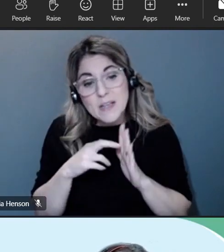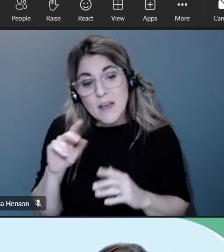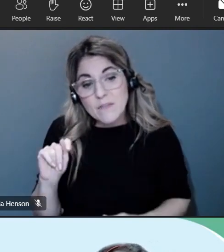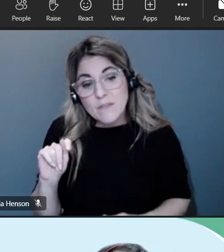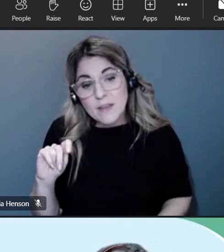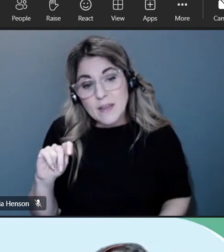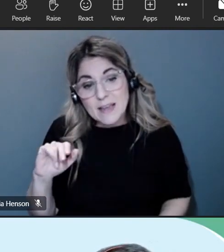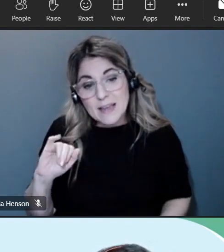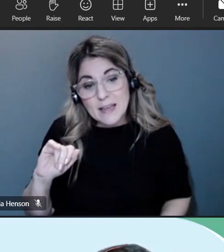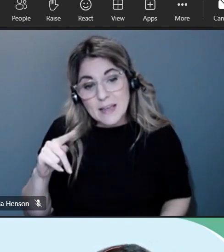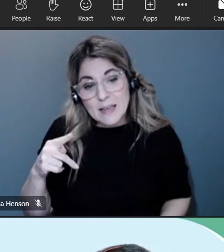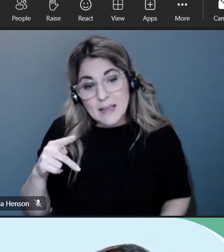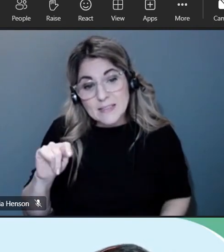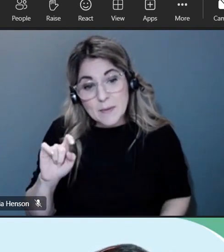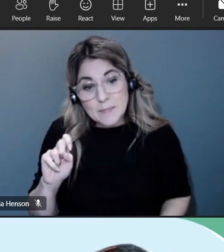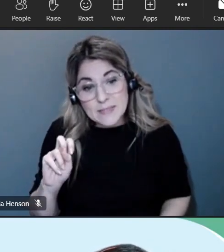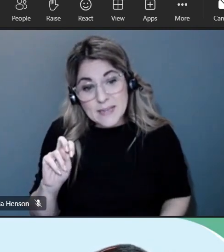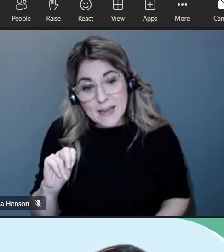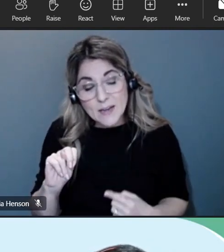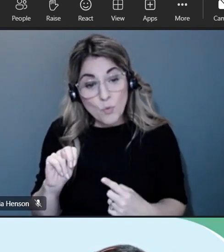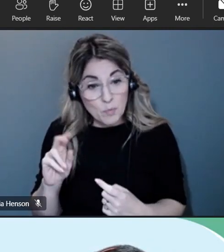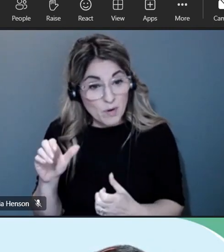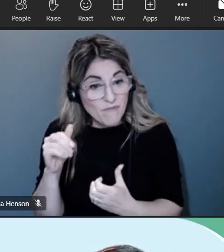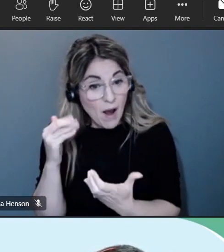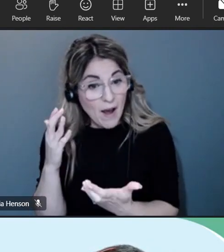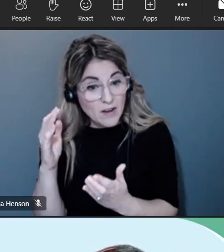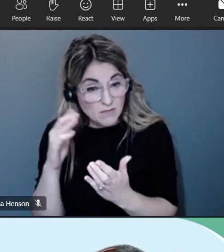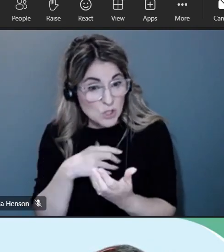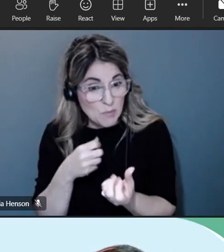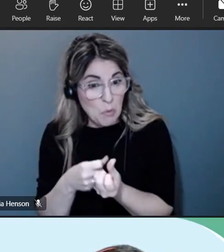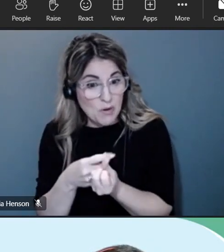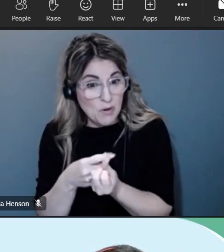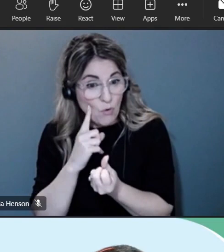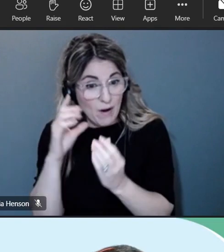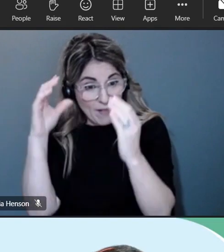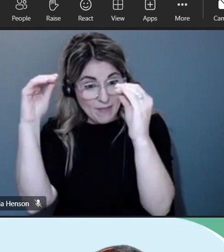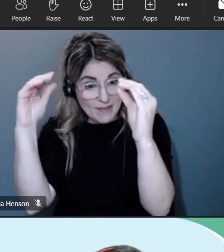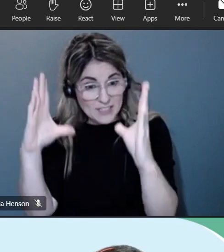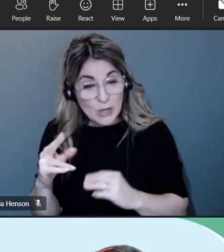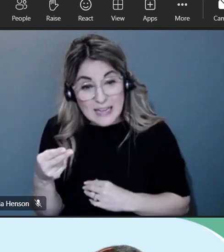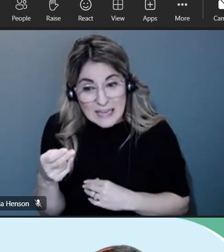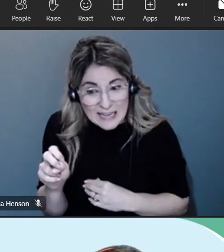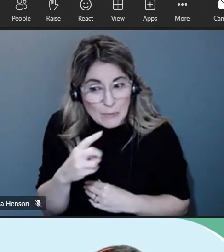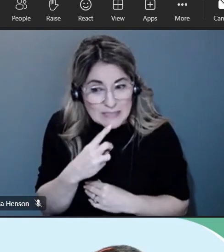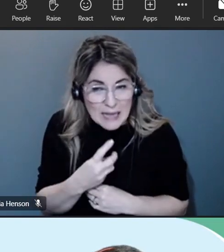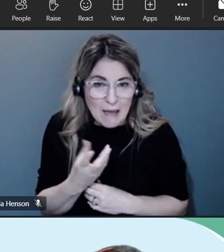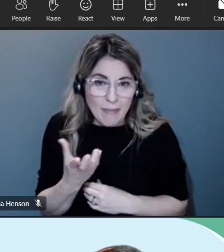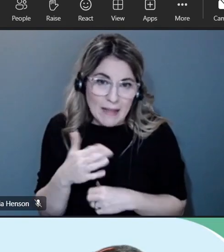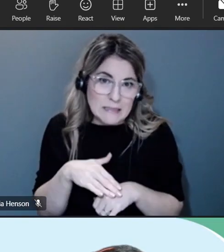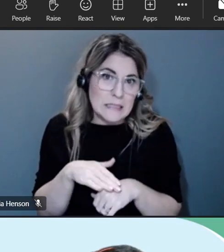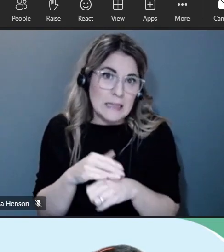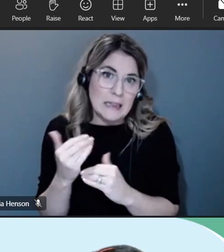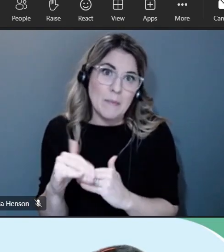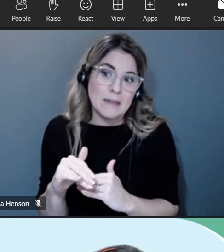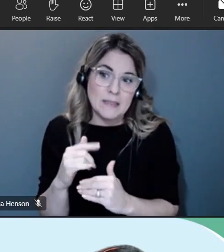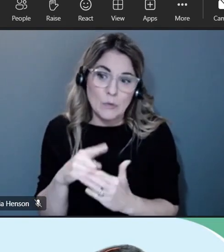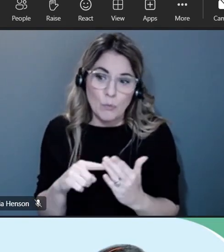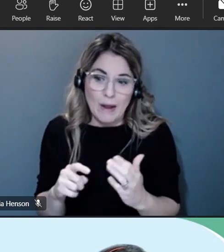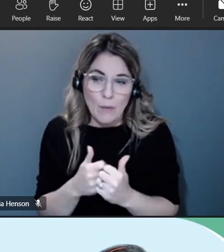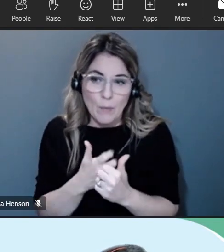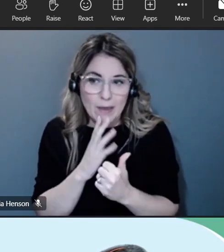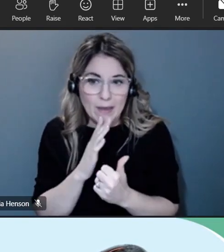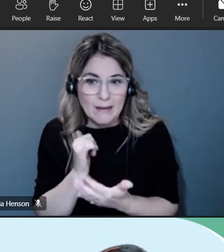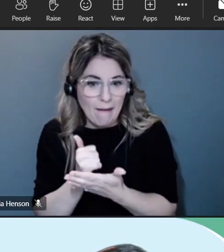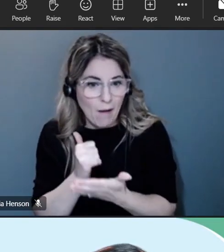to provide some supports for the teaching profession even i think he would say it's pretty limited in what it does and then the uh